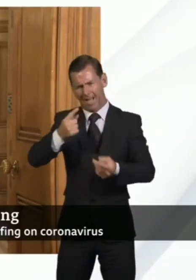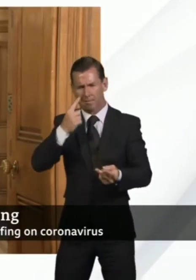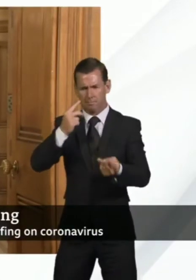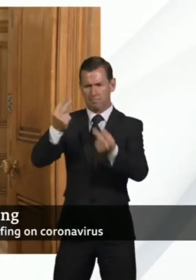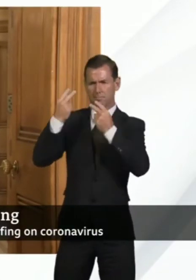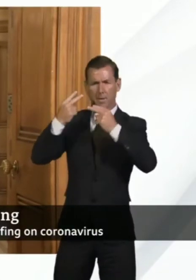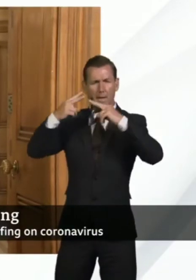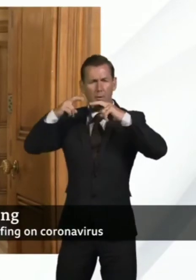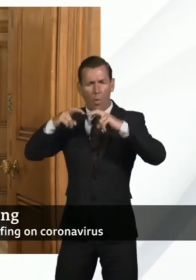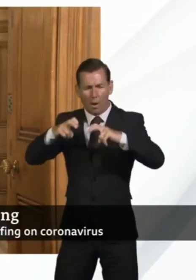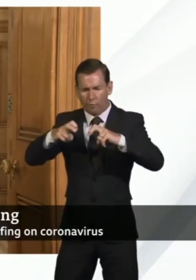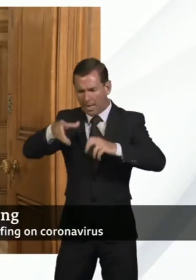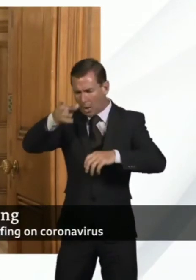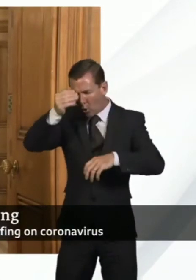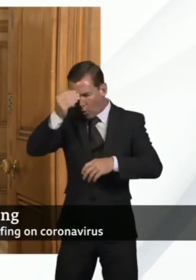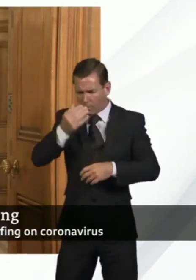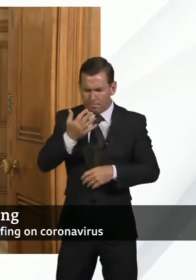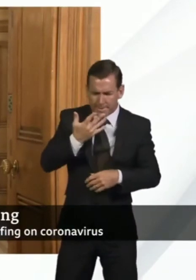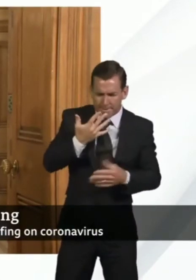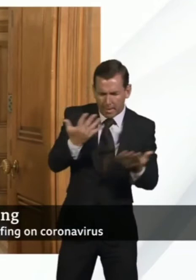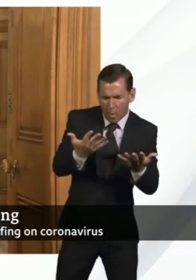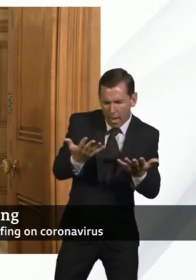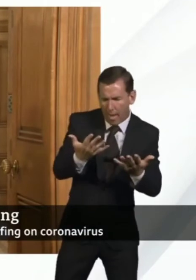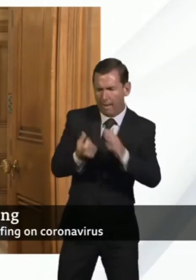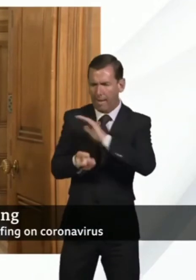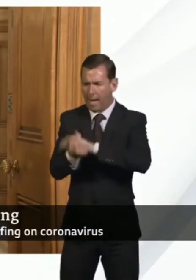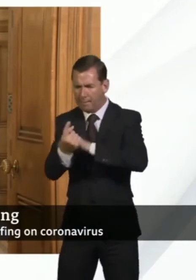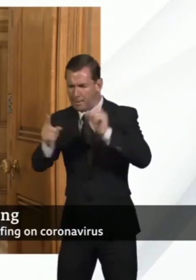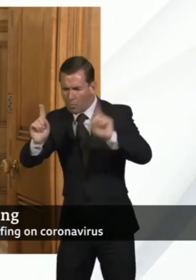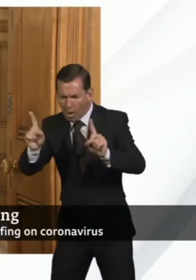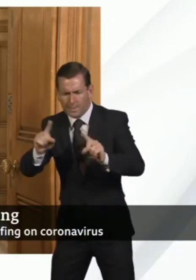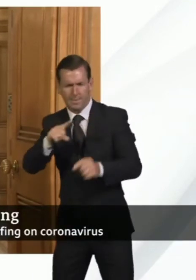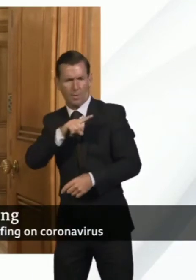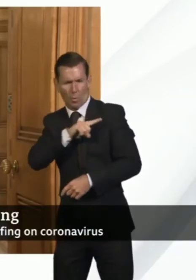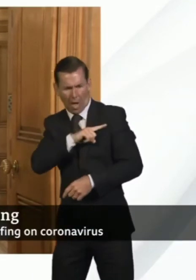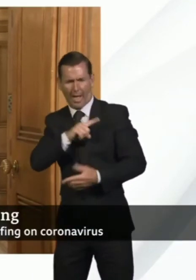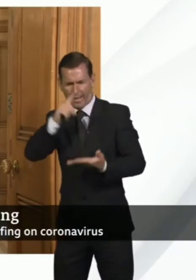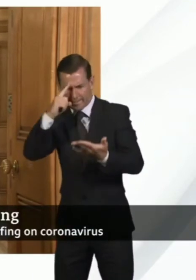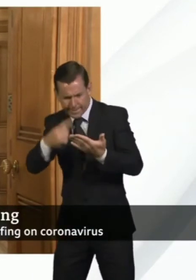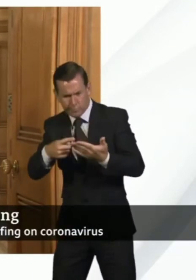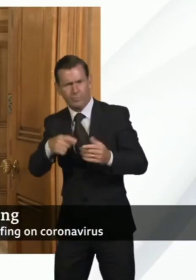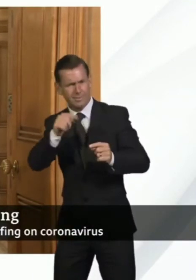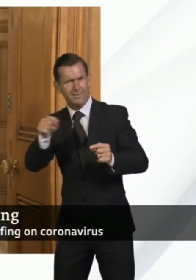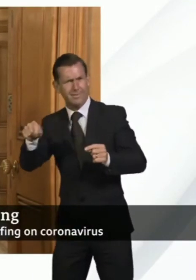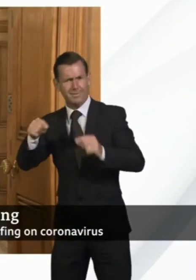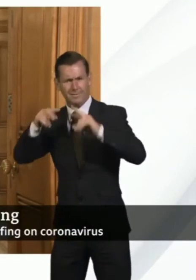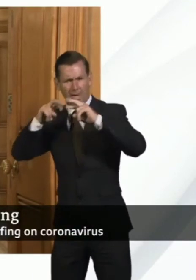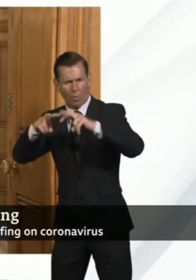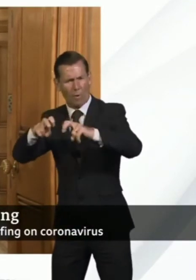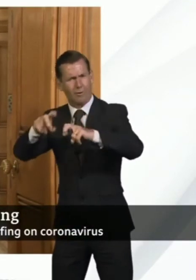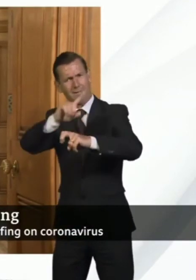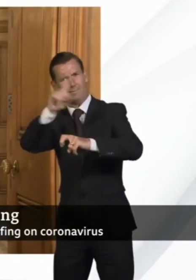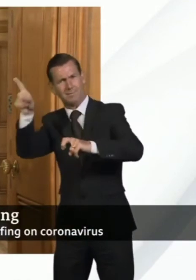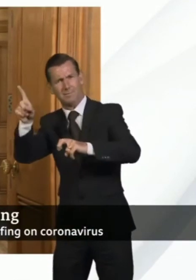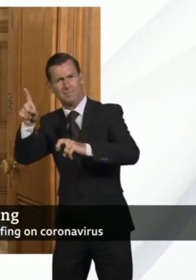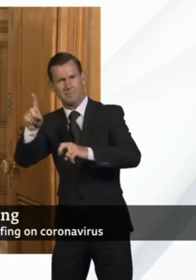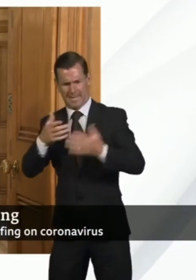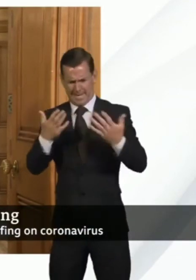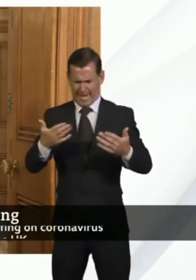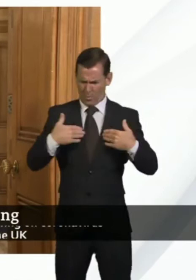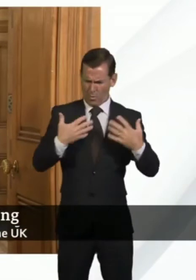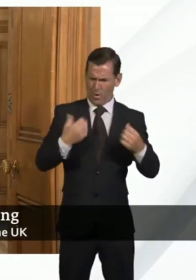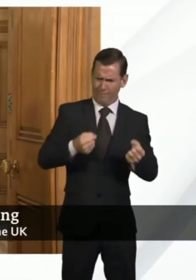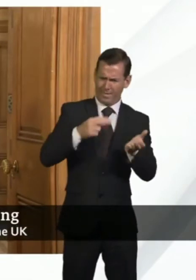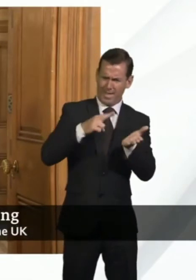us now to be focusing on dealing with this. That is why we have introduced the NHS Care Homes Action Plan,